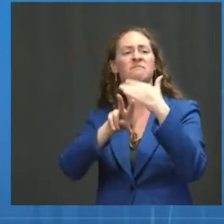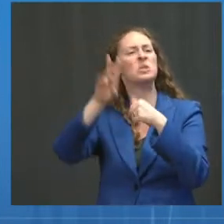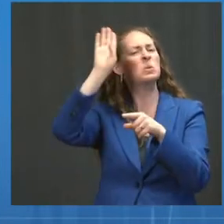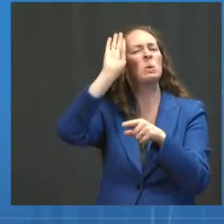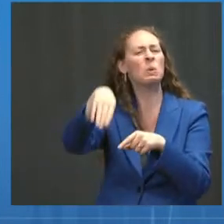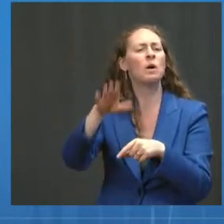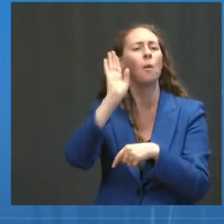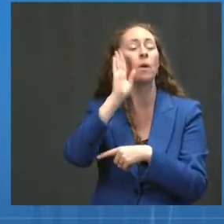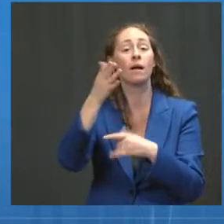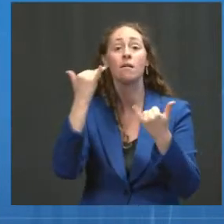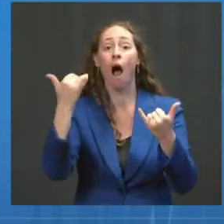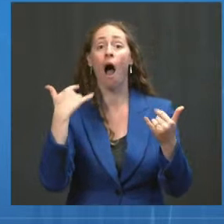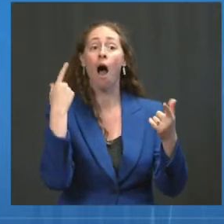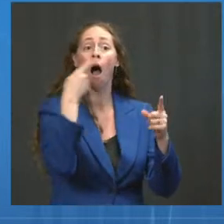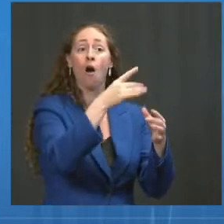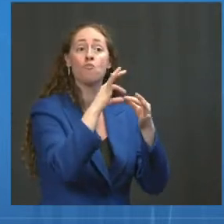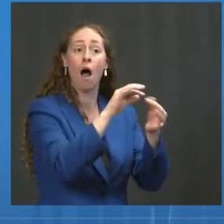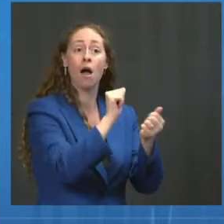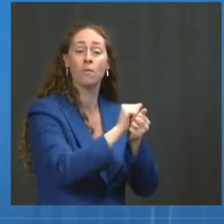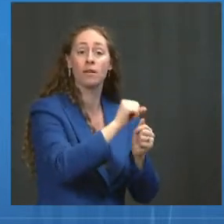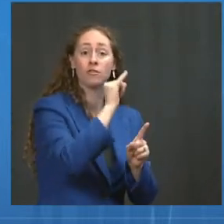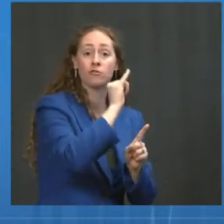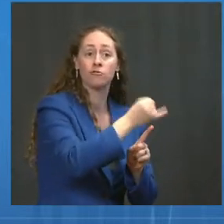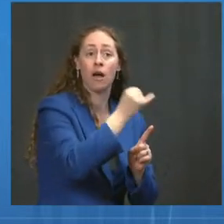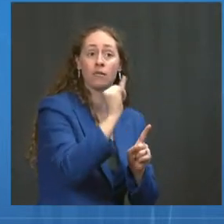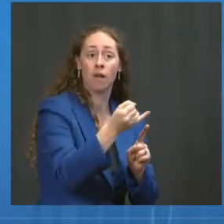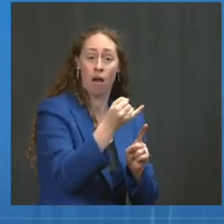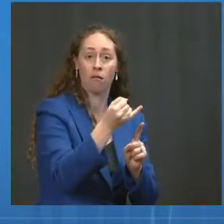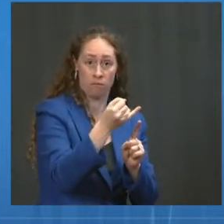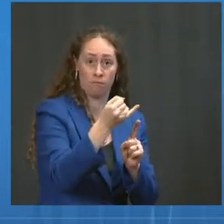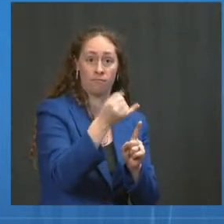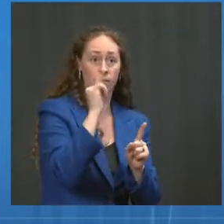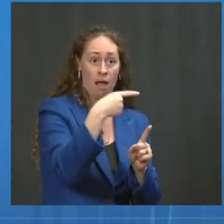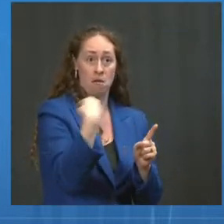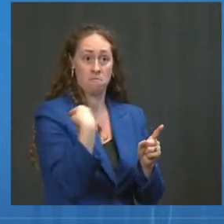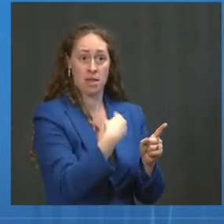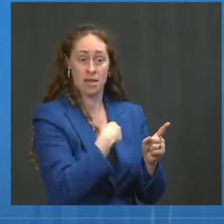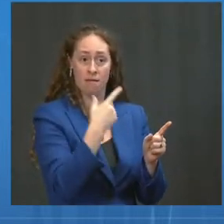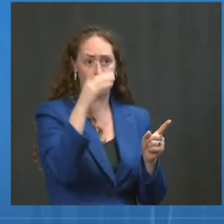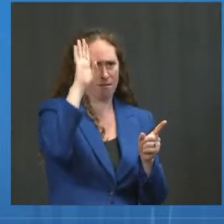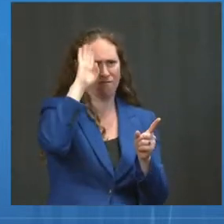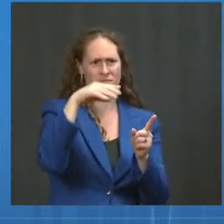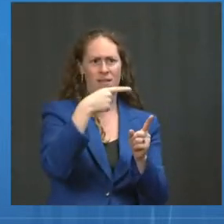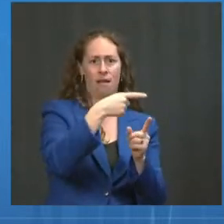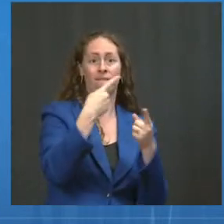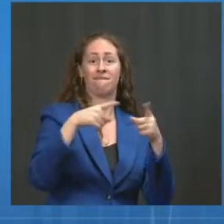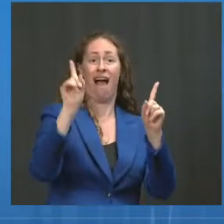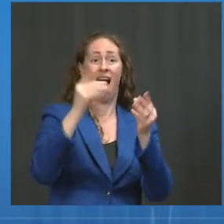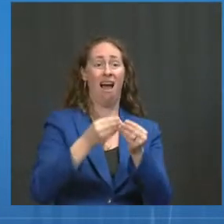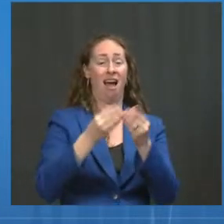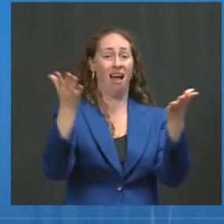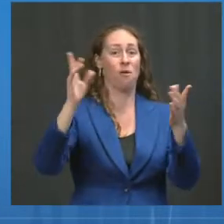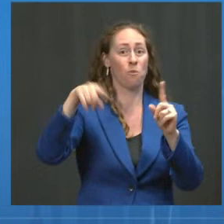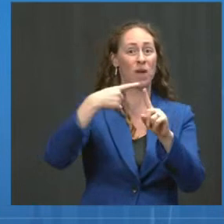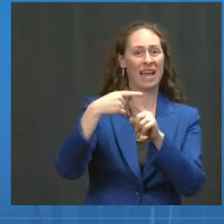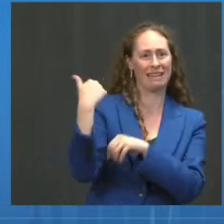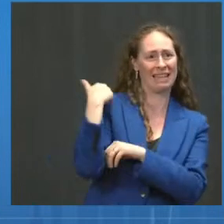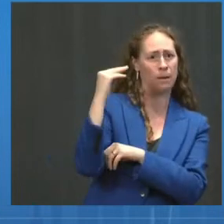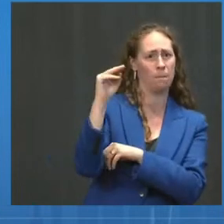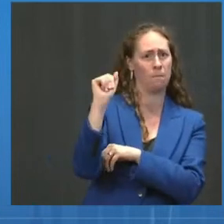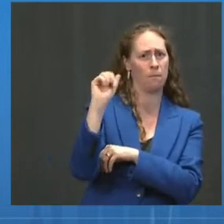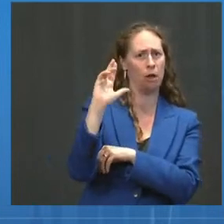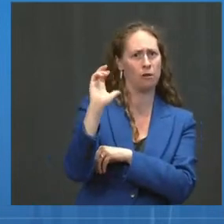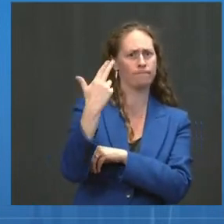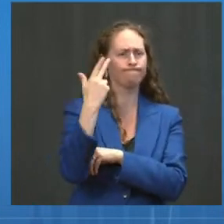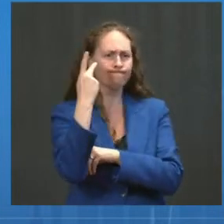2021, and we expect more data on J&J in the coming weeks. With those data in hand, we will keep the